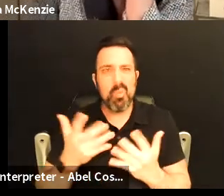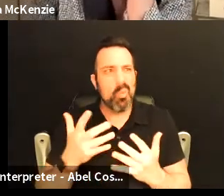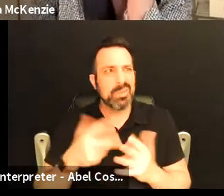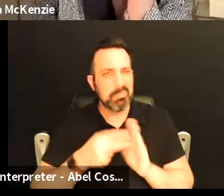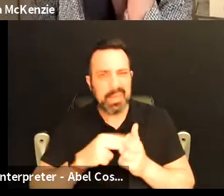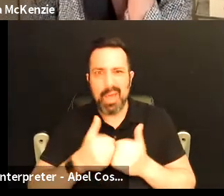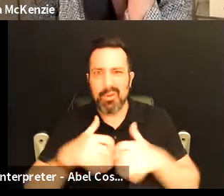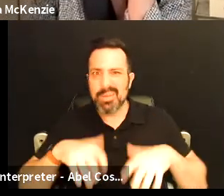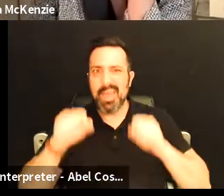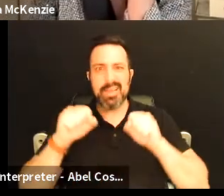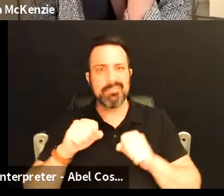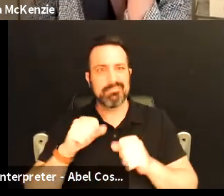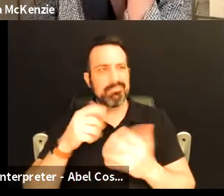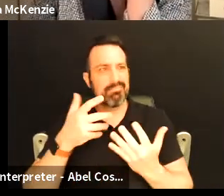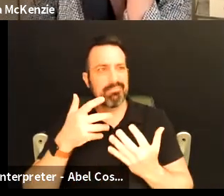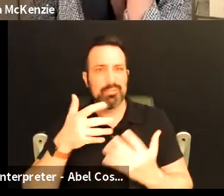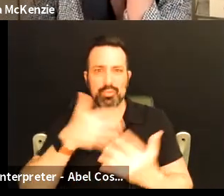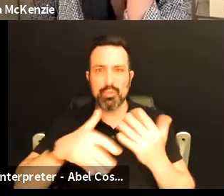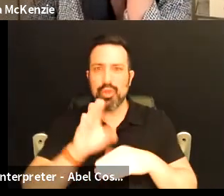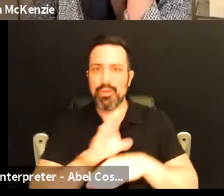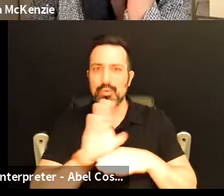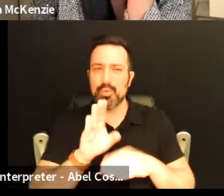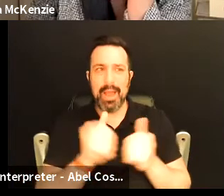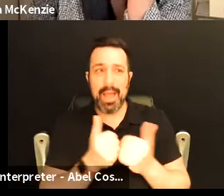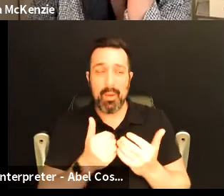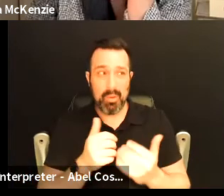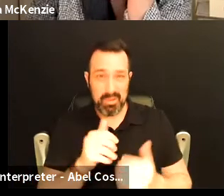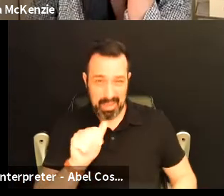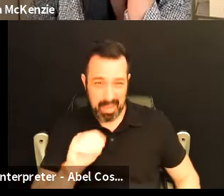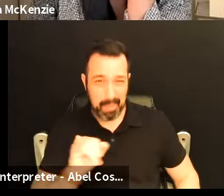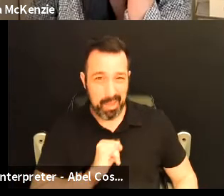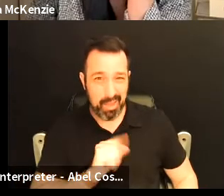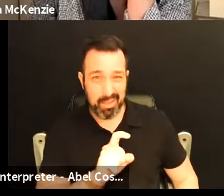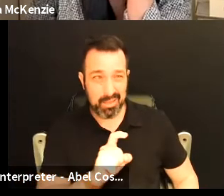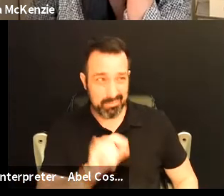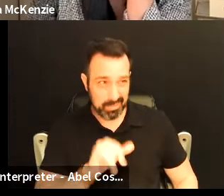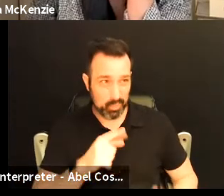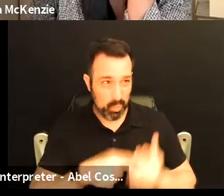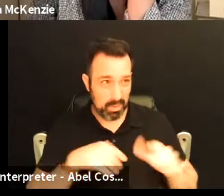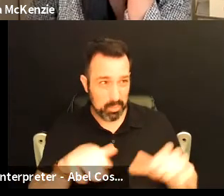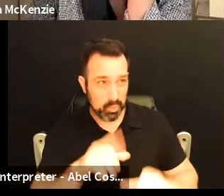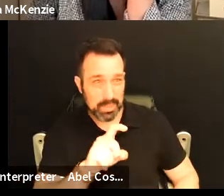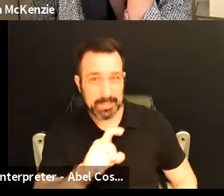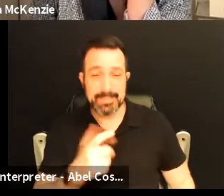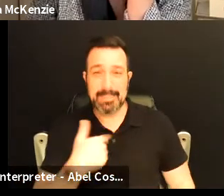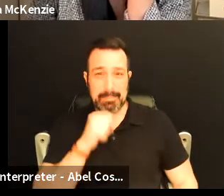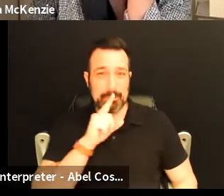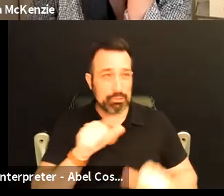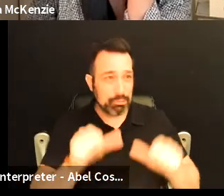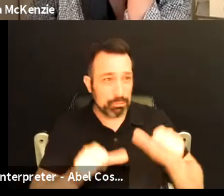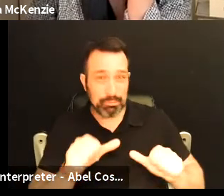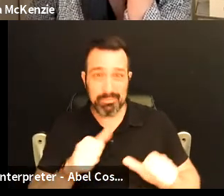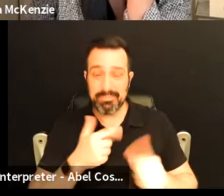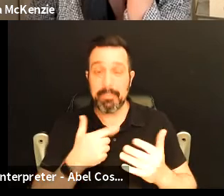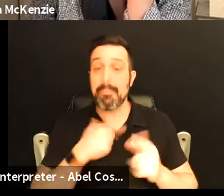social entrepreneur or enterprise and and sometimes they'll even say am I is this is this what I'm doing I'm not really sure and my